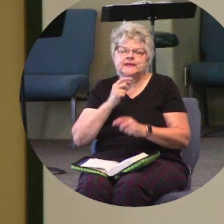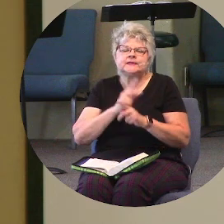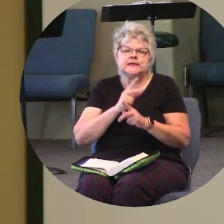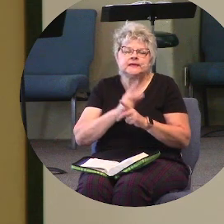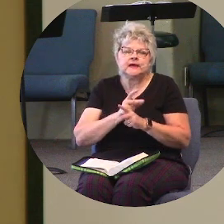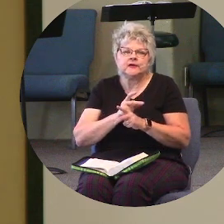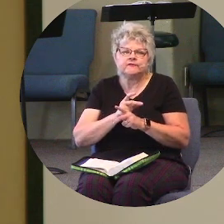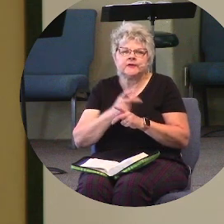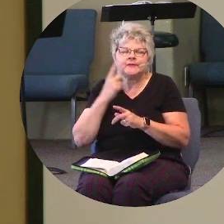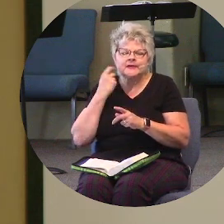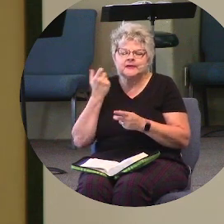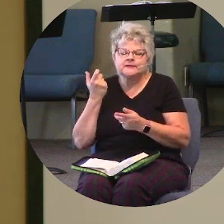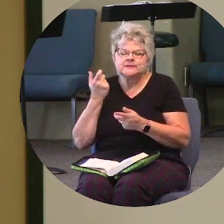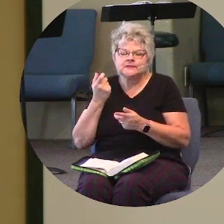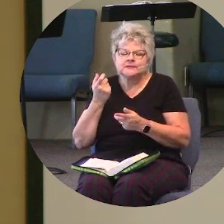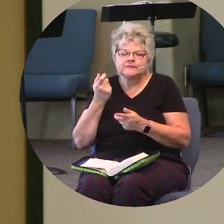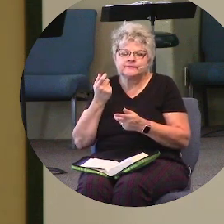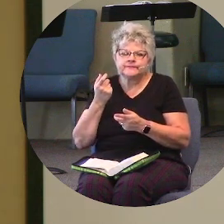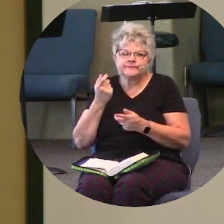you're the one